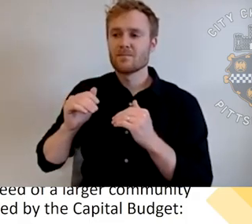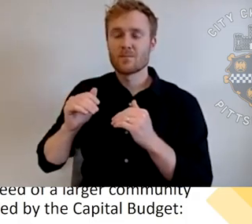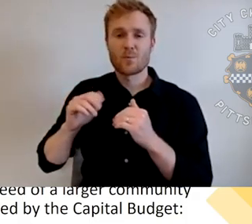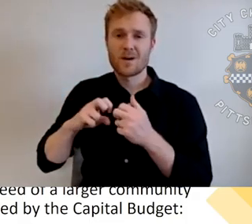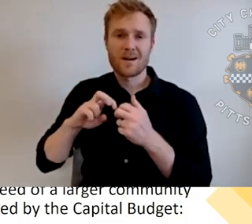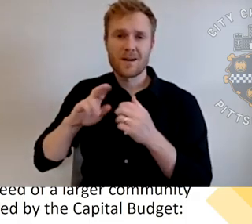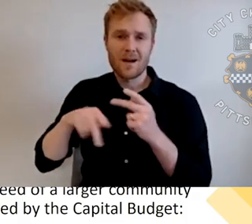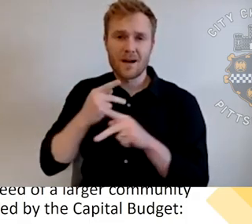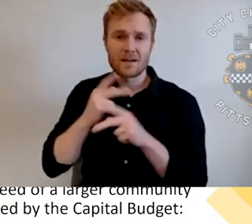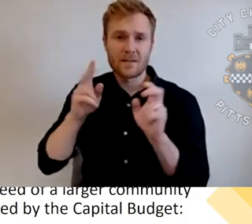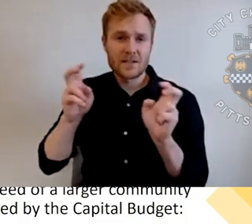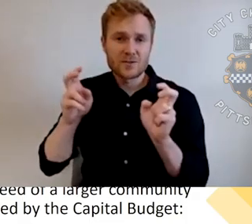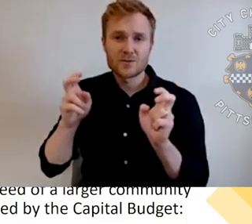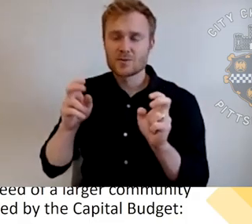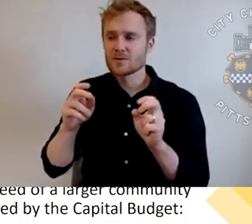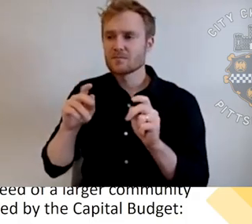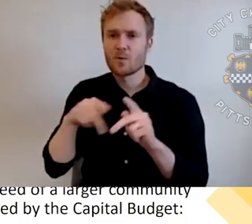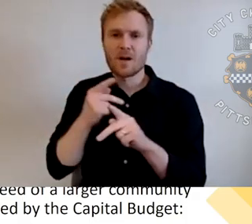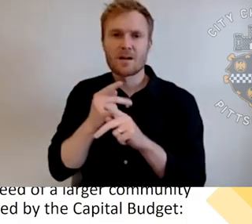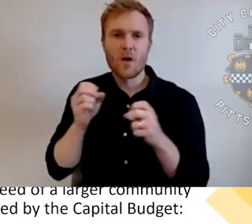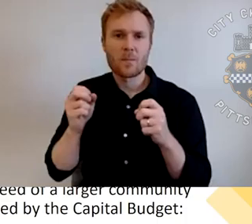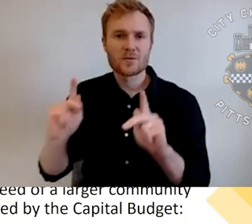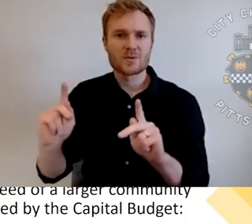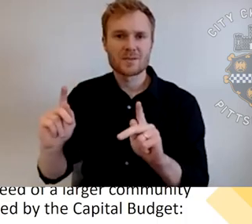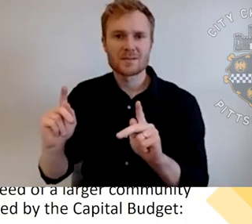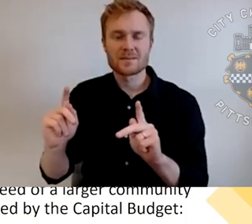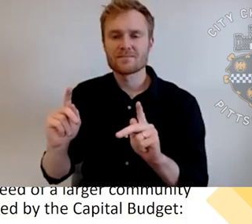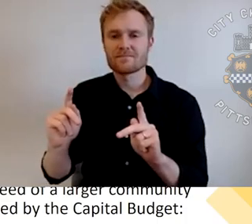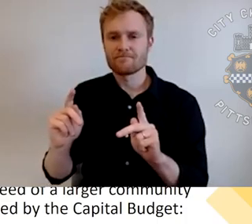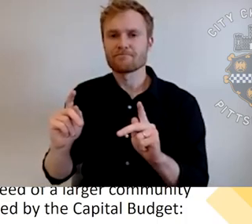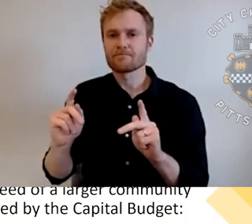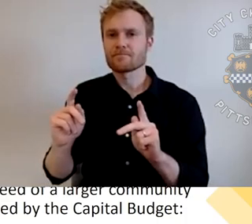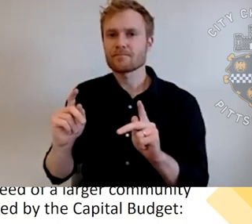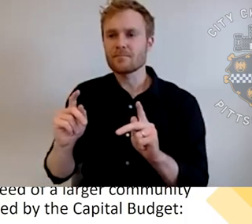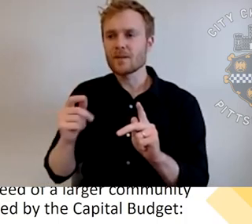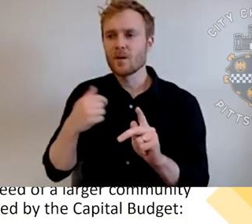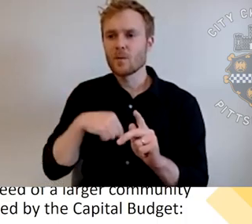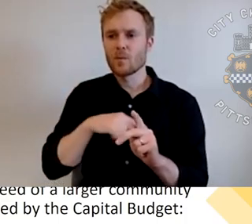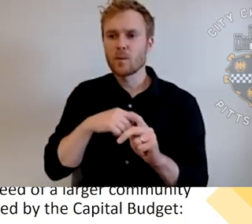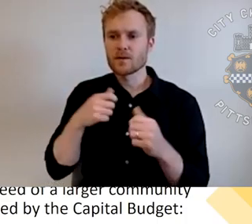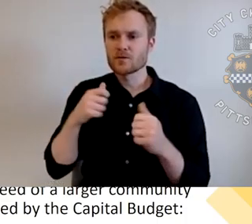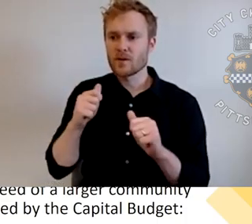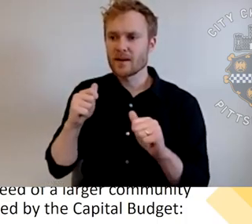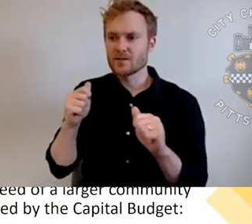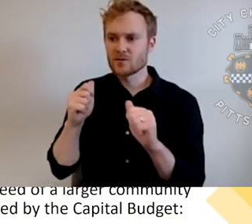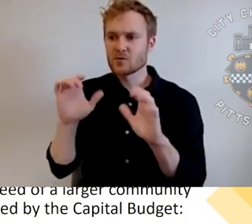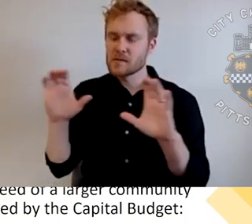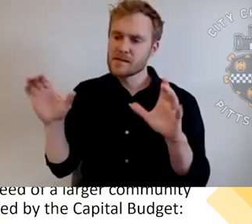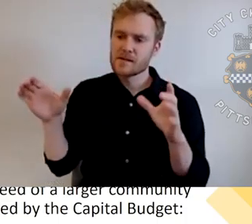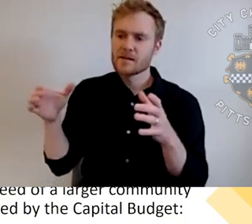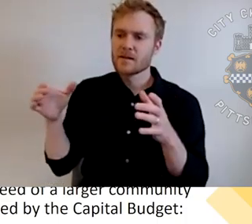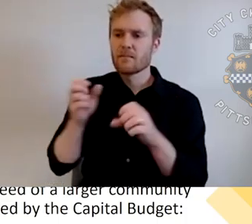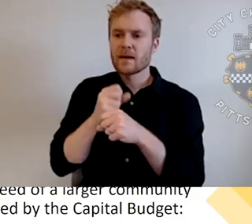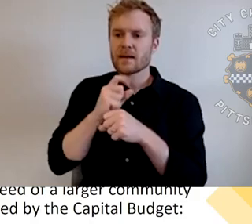opportunities there are. And as a way to sort of coalesce, um, the neighborhood and surrounding, uh, potential users